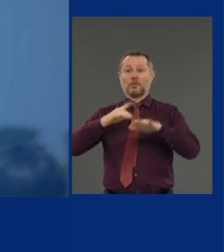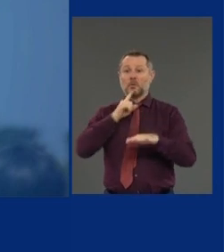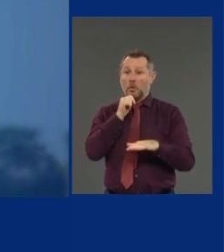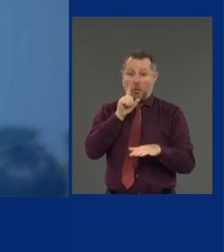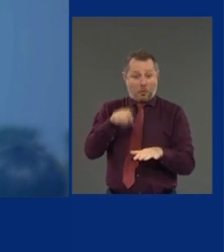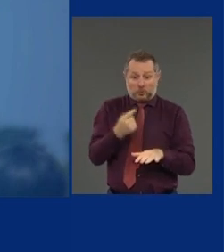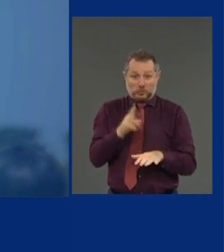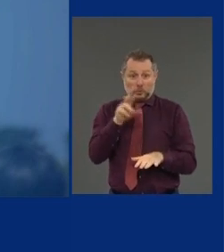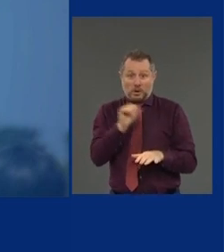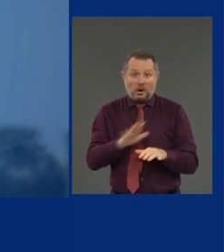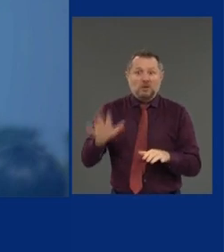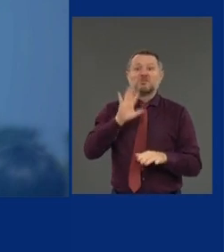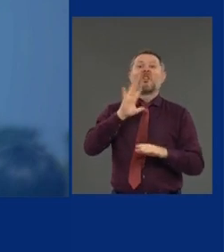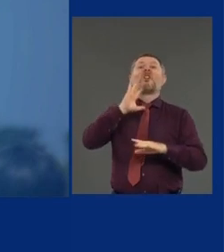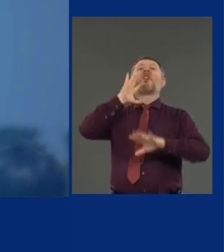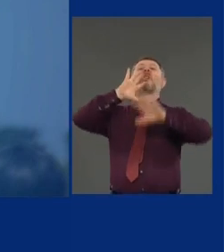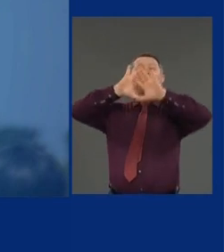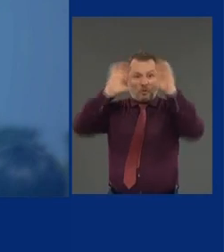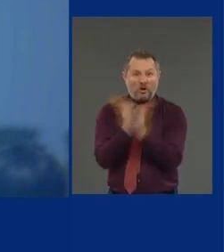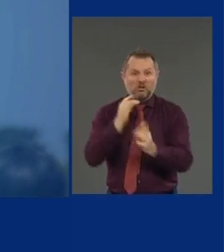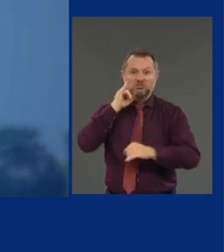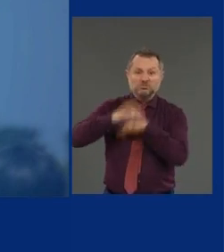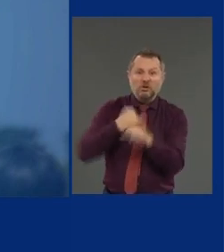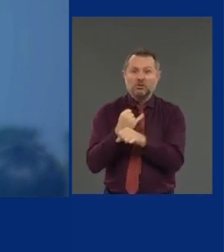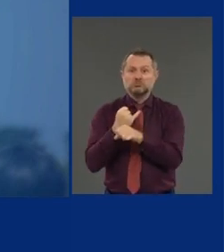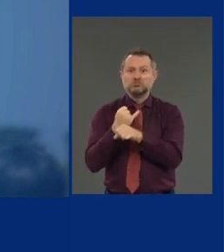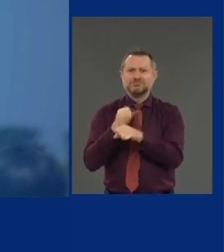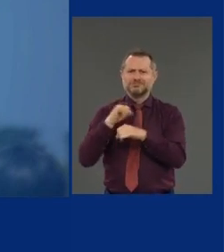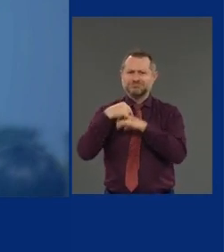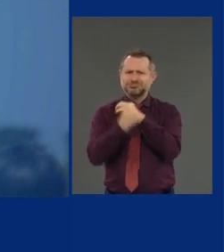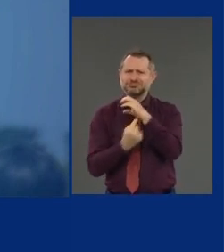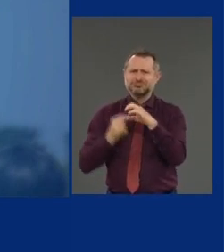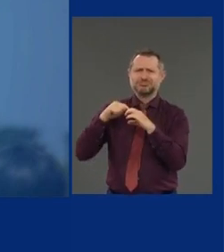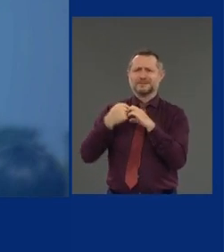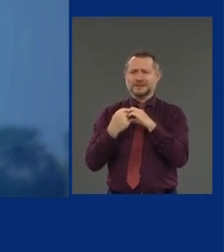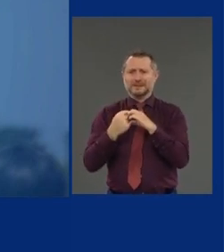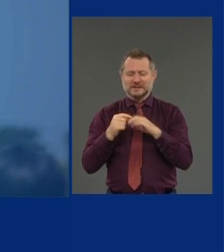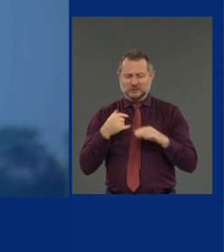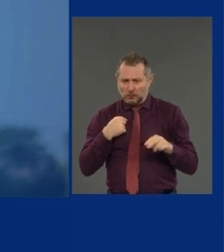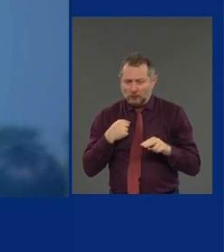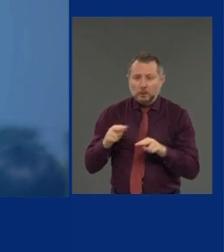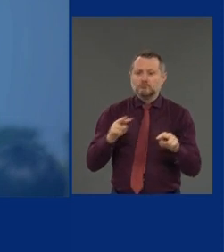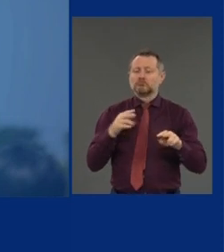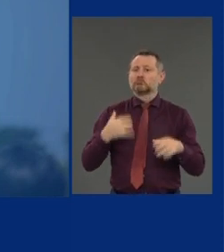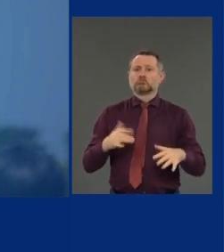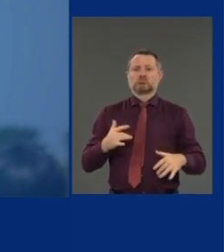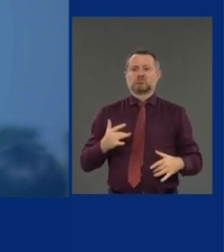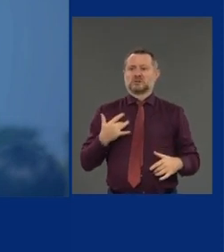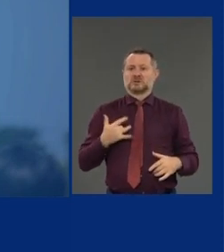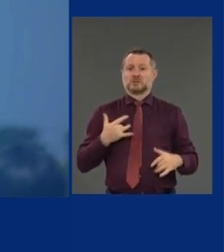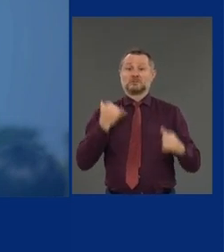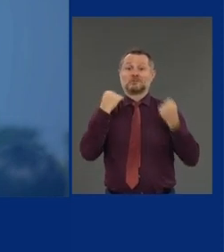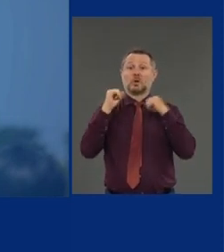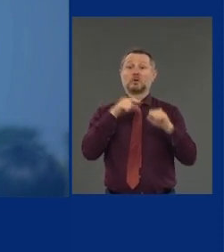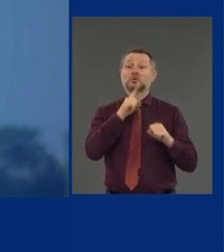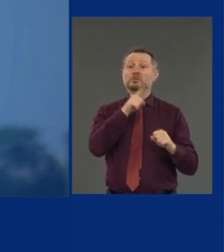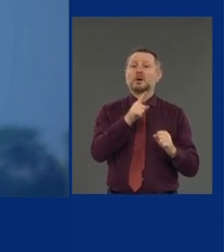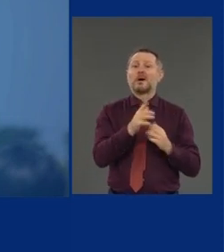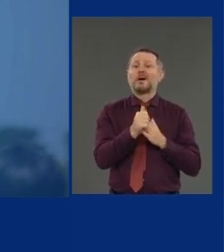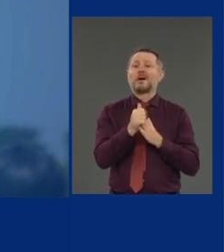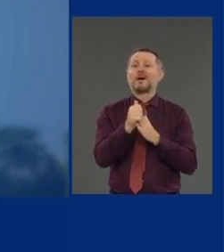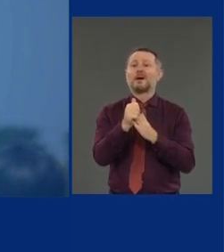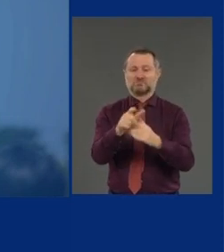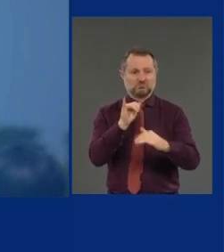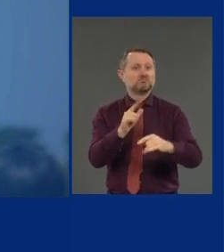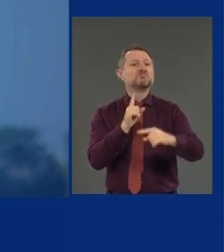literally. And I think that it's going to turn out for the good. I said when this first started,